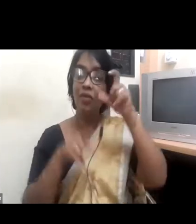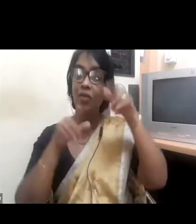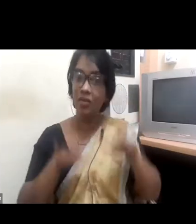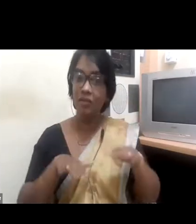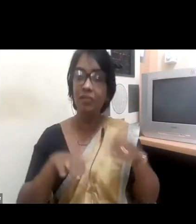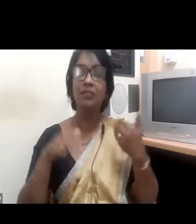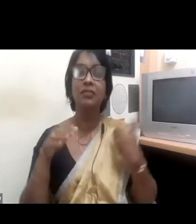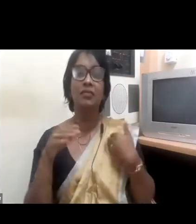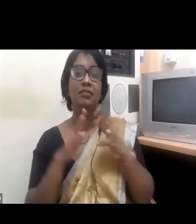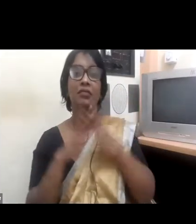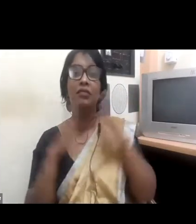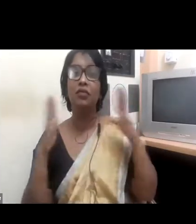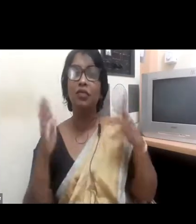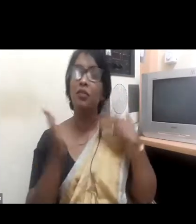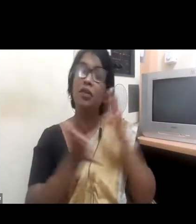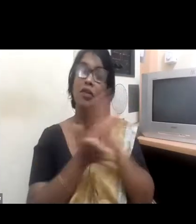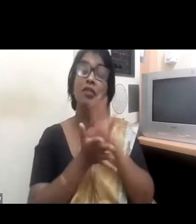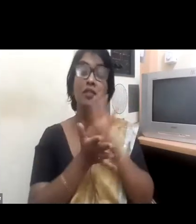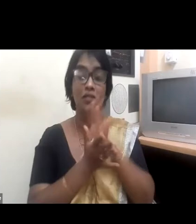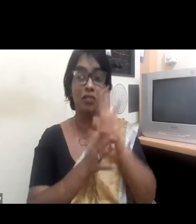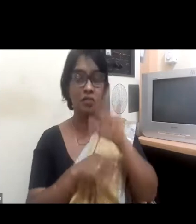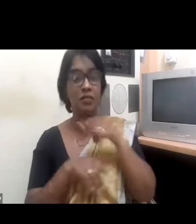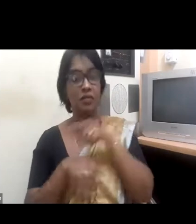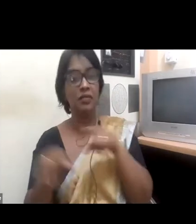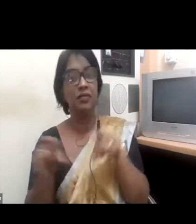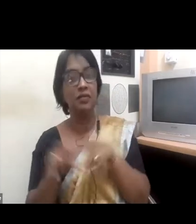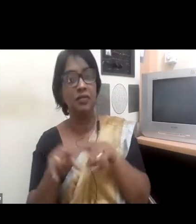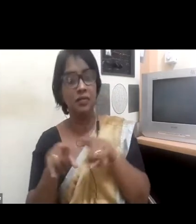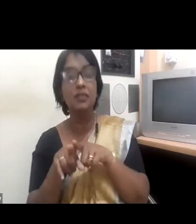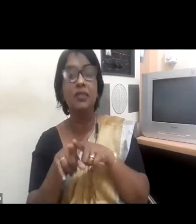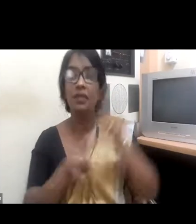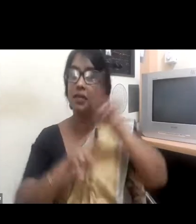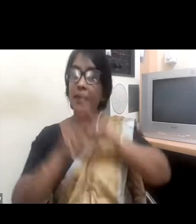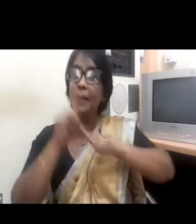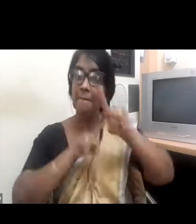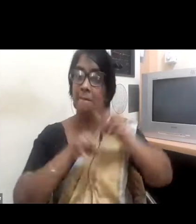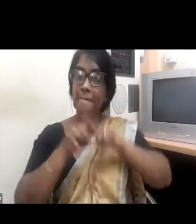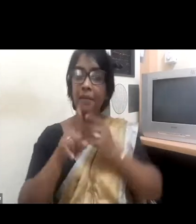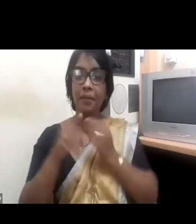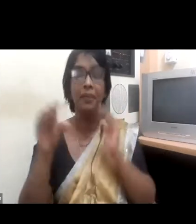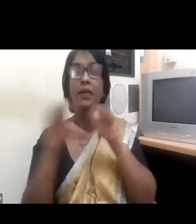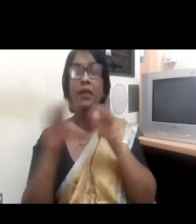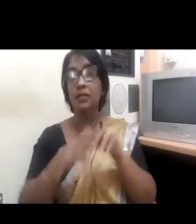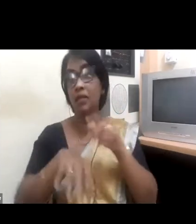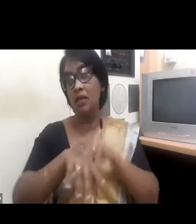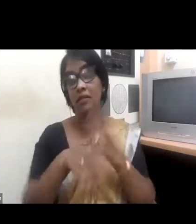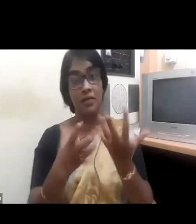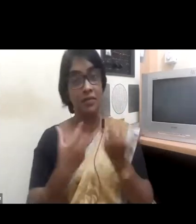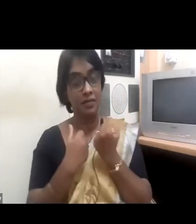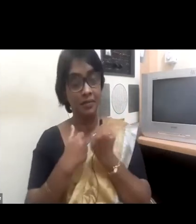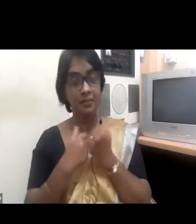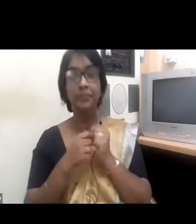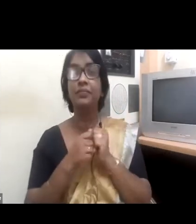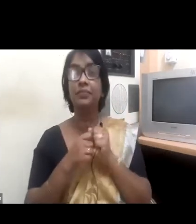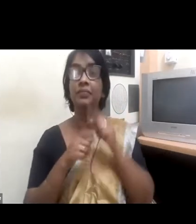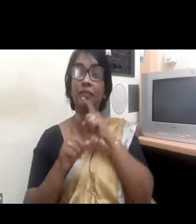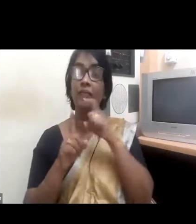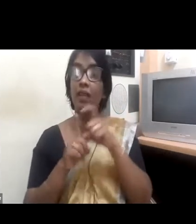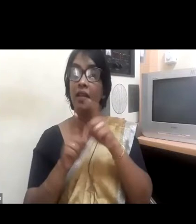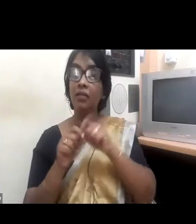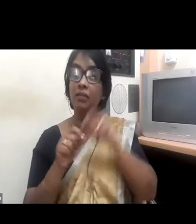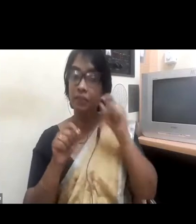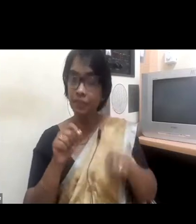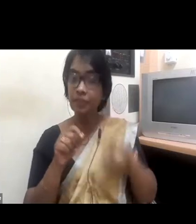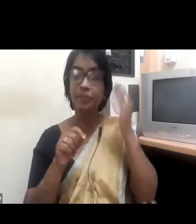esteemed panel discussion, discussing the topic of breaking gender barriers in the boardroom, a topic very